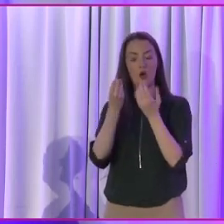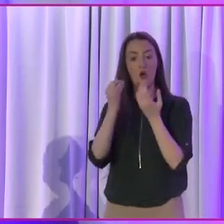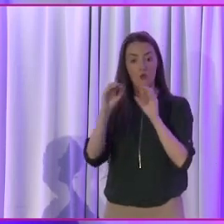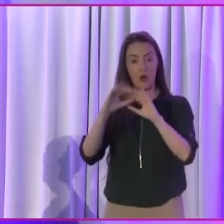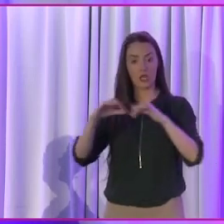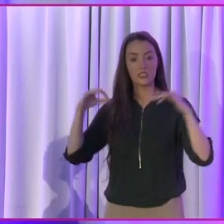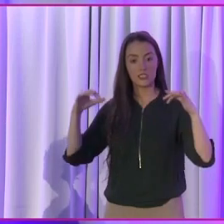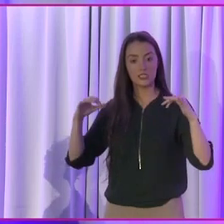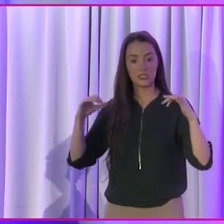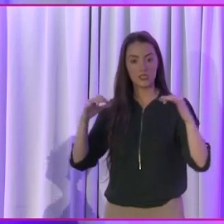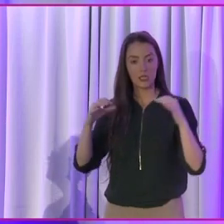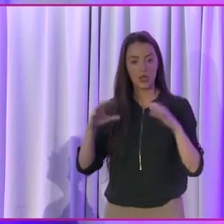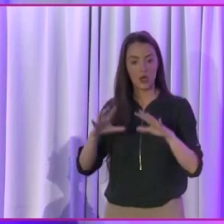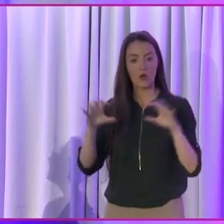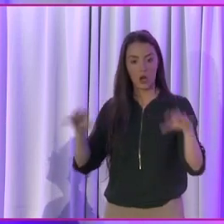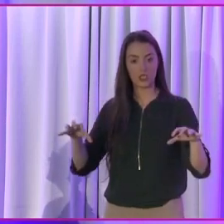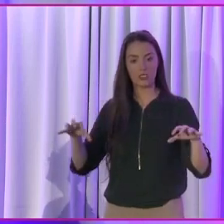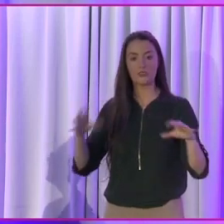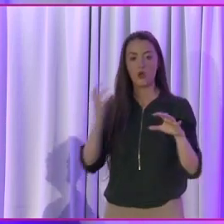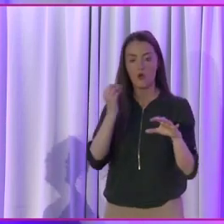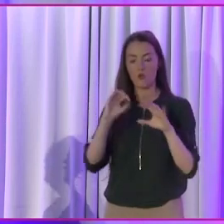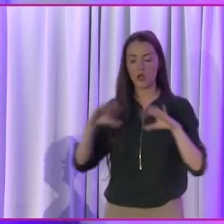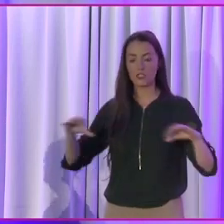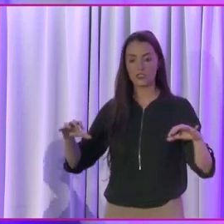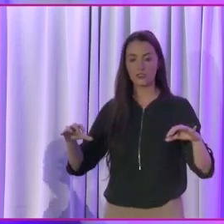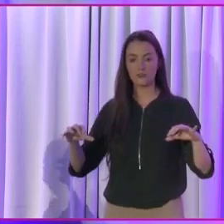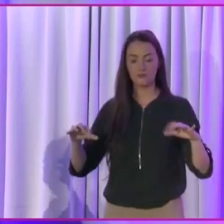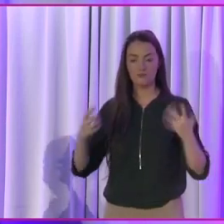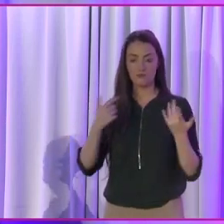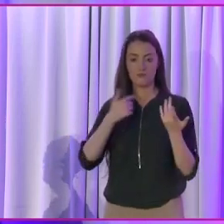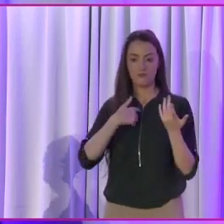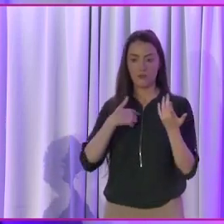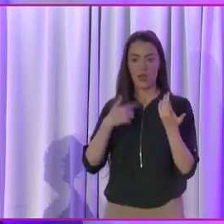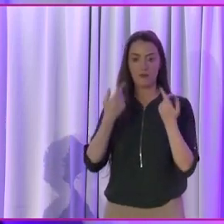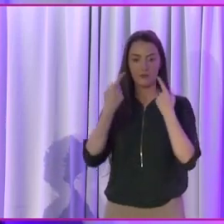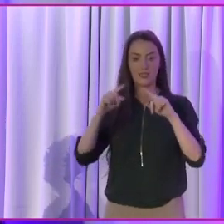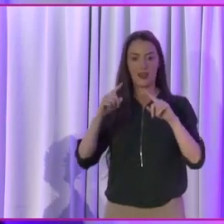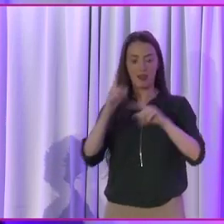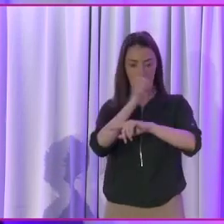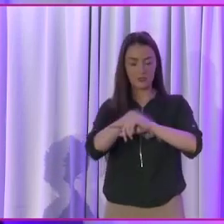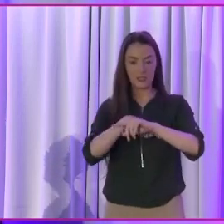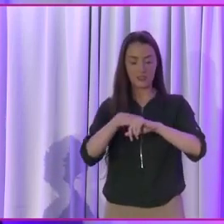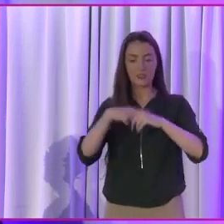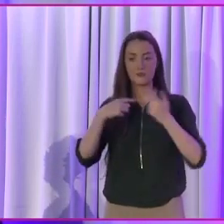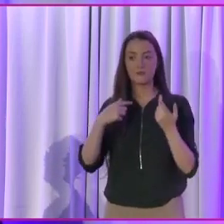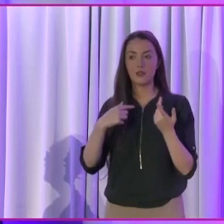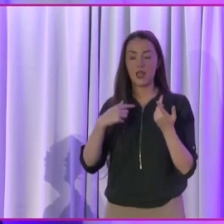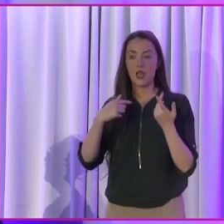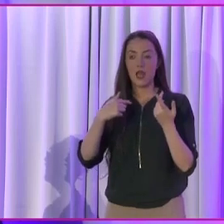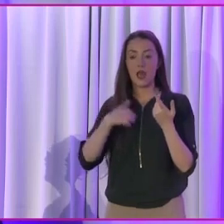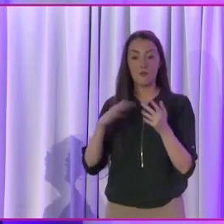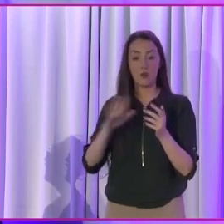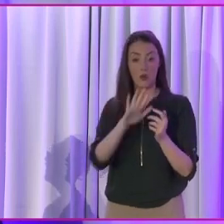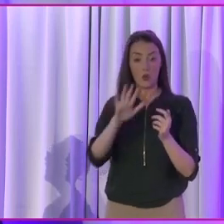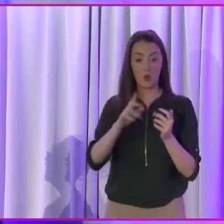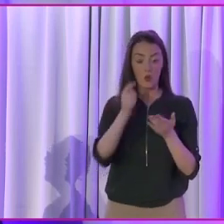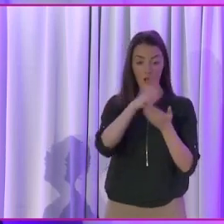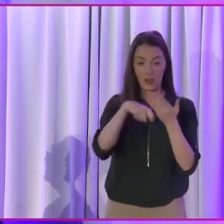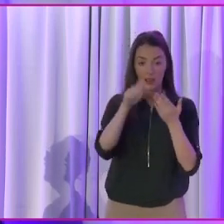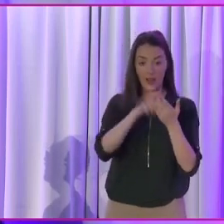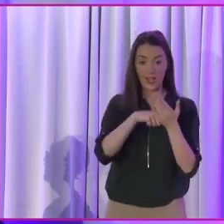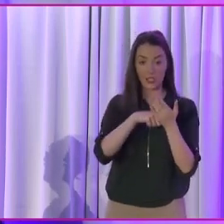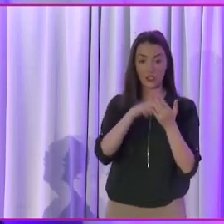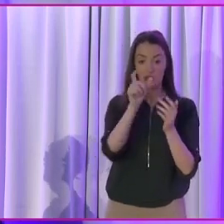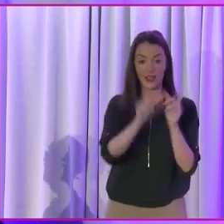And you know, that didn't happen by chance. I was facilitated to be a local election candidate in 2004